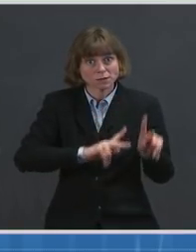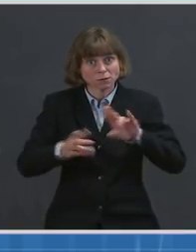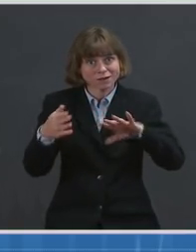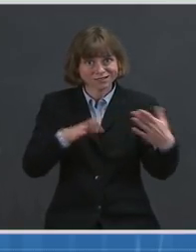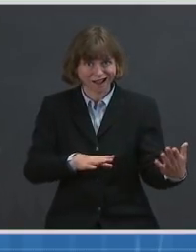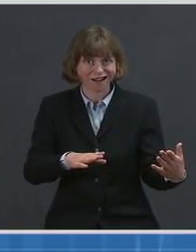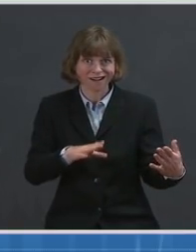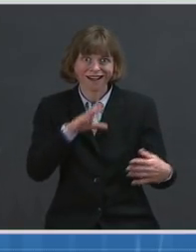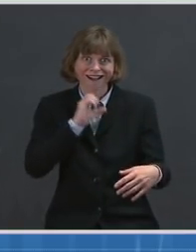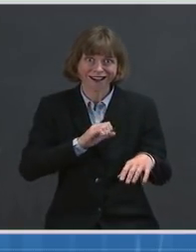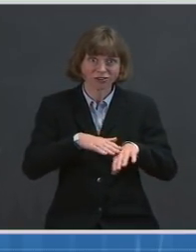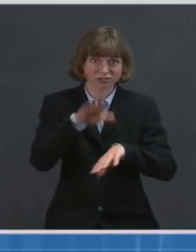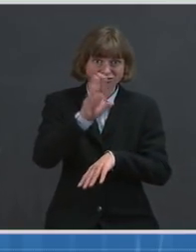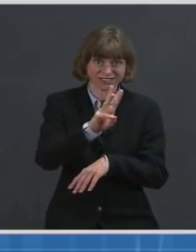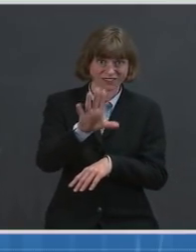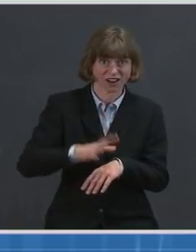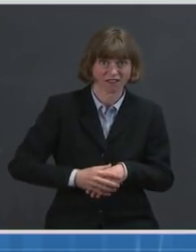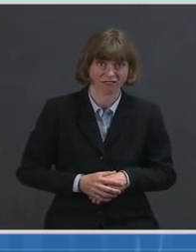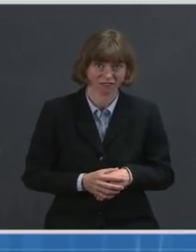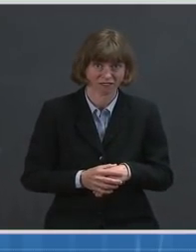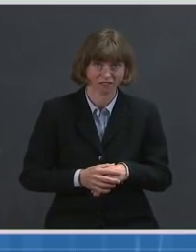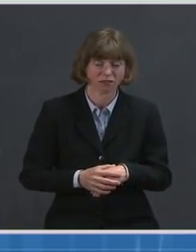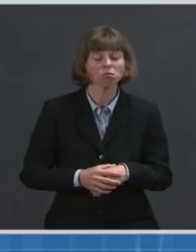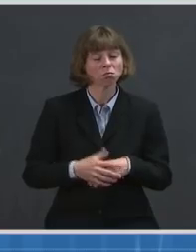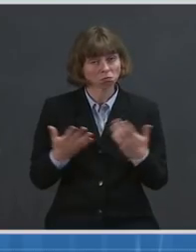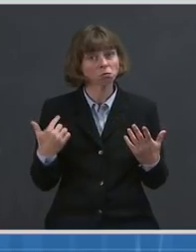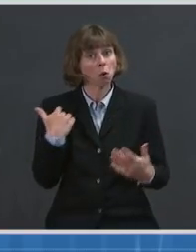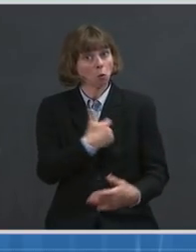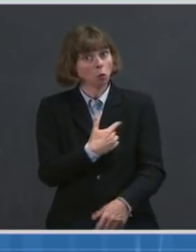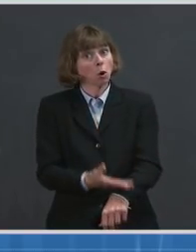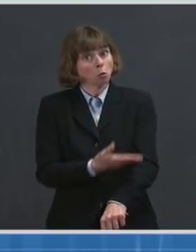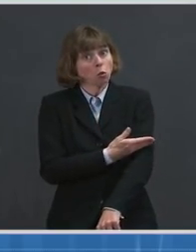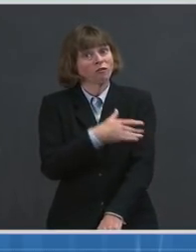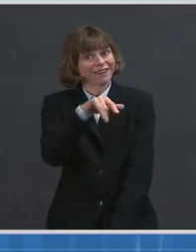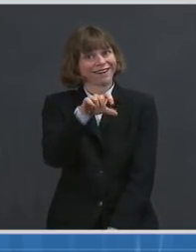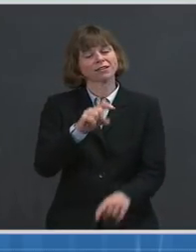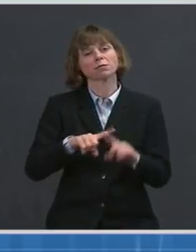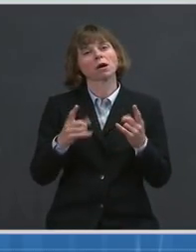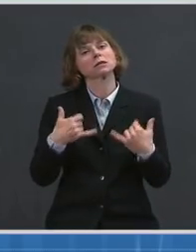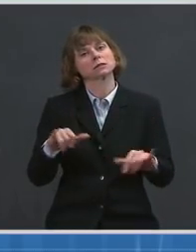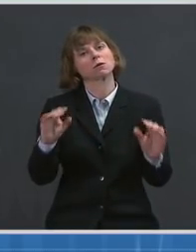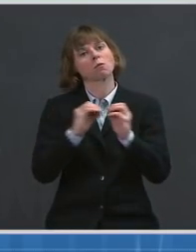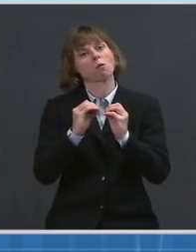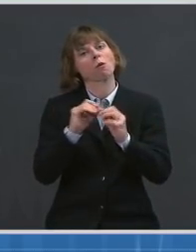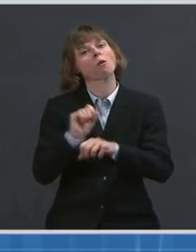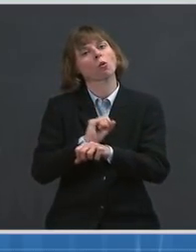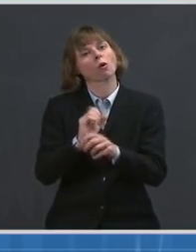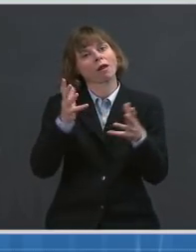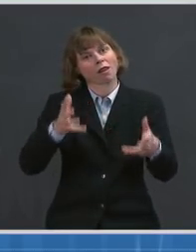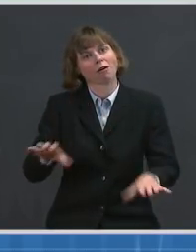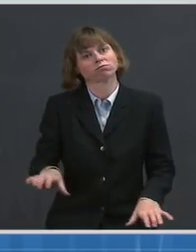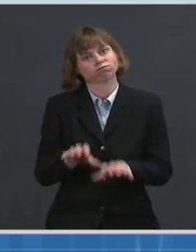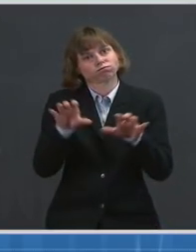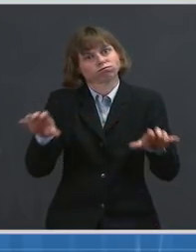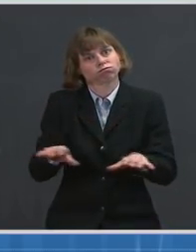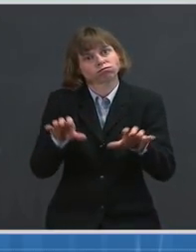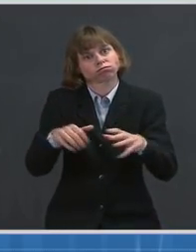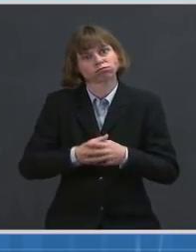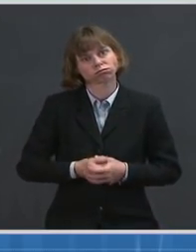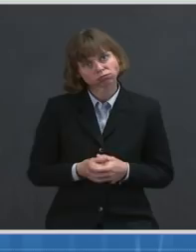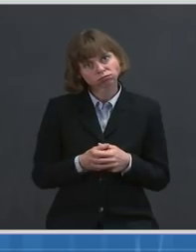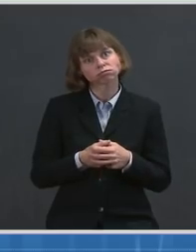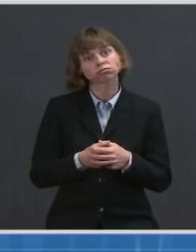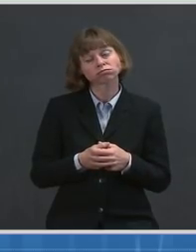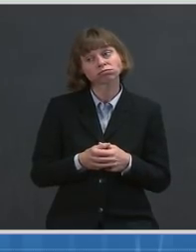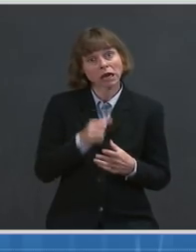So, we're making progress, but there's more work to do. Last night, Americans heard the President say that all we need, that all of